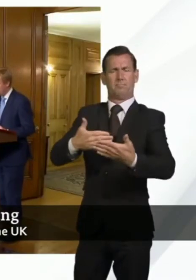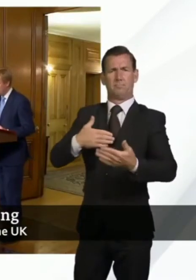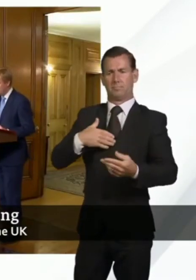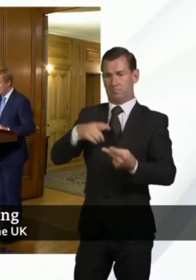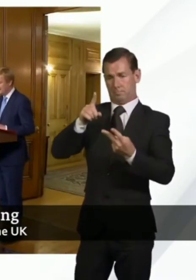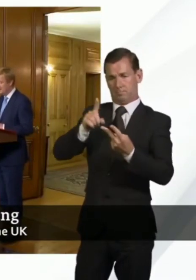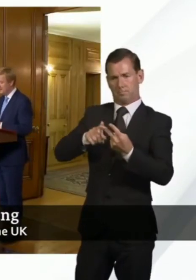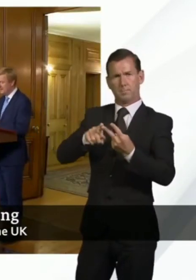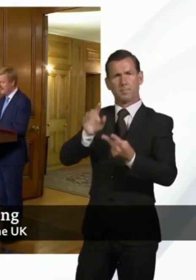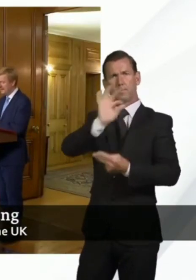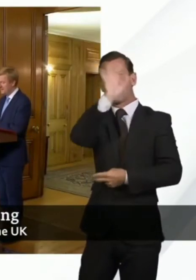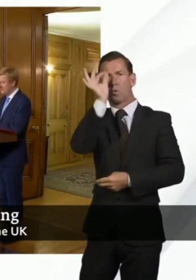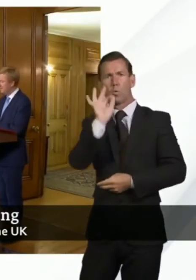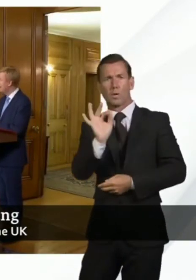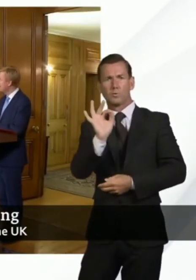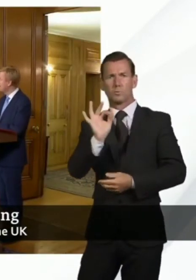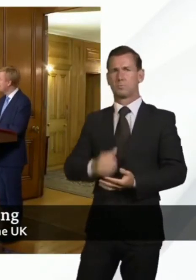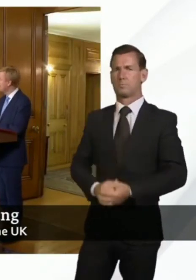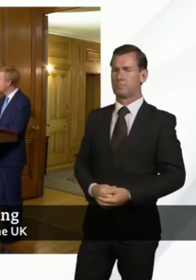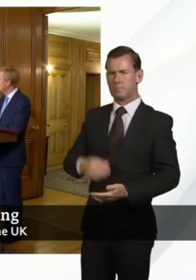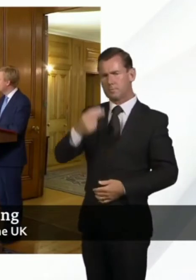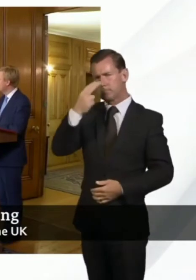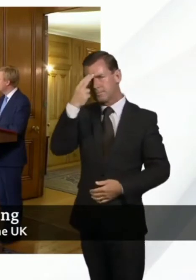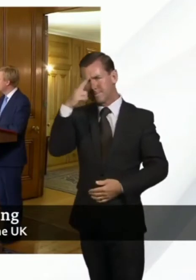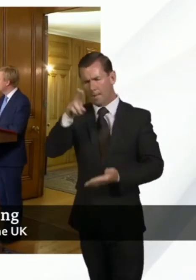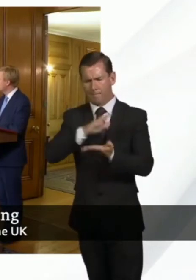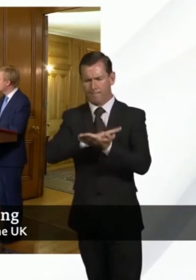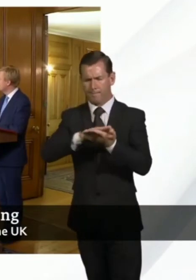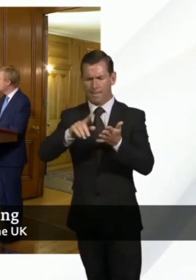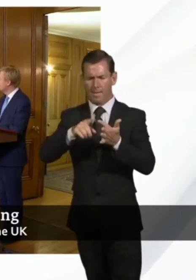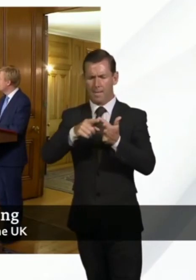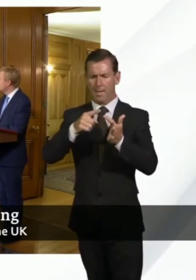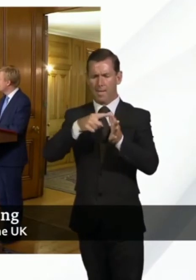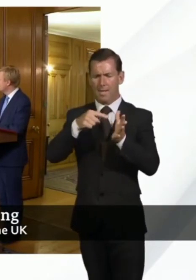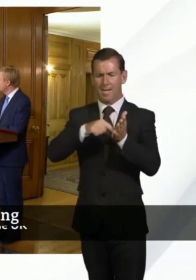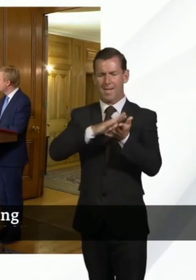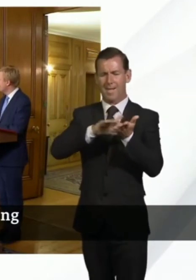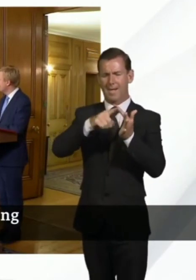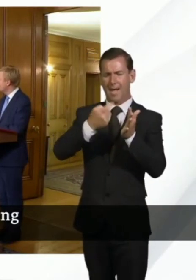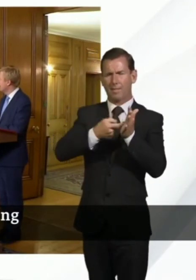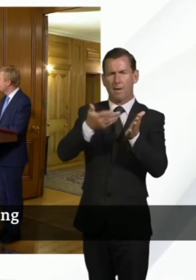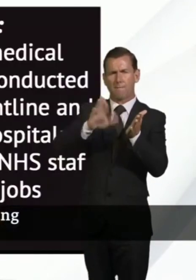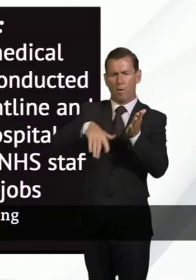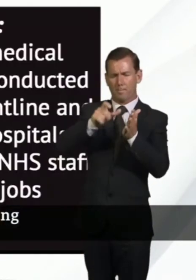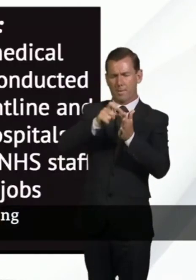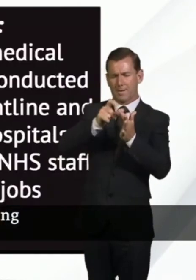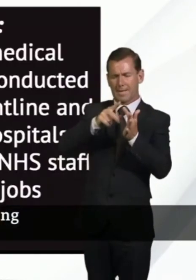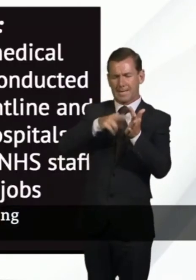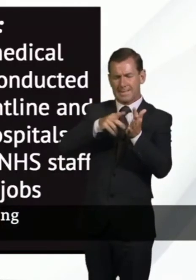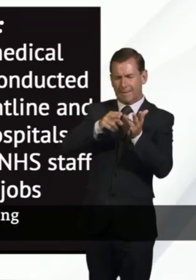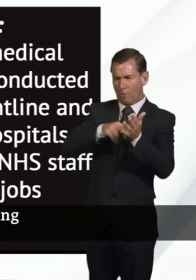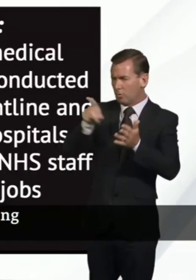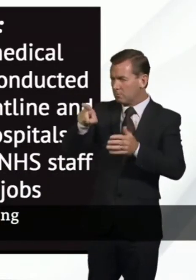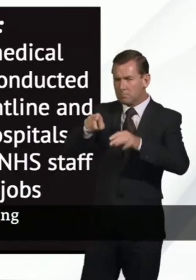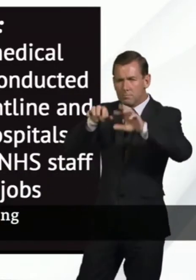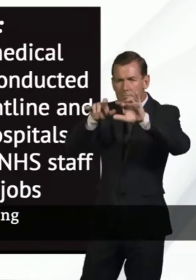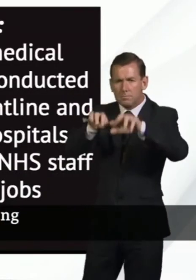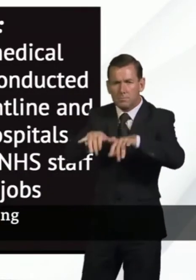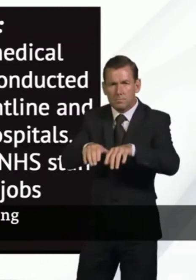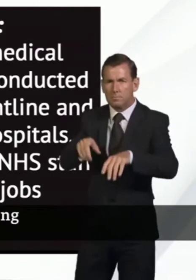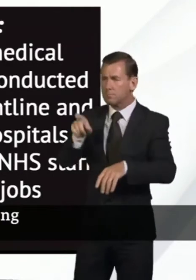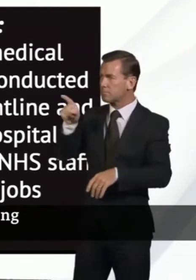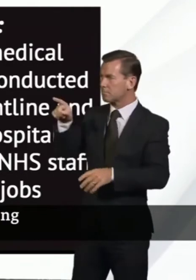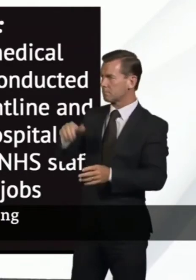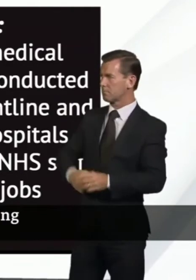now we have question number two, and that is from Heather in Devon. So just to read that out. Heather asks, I, like many